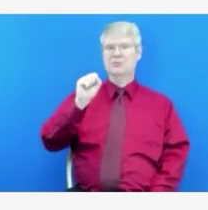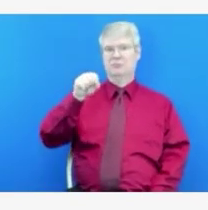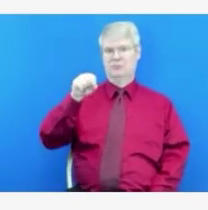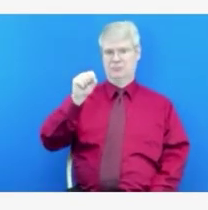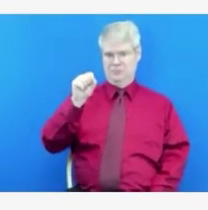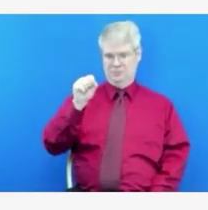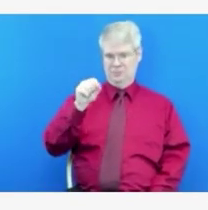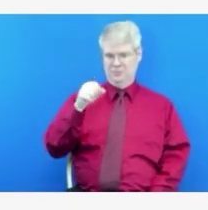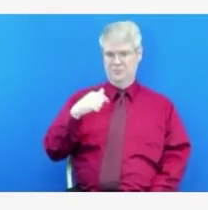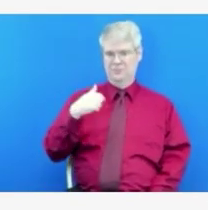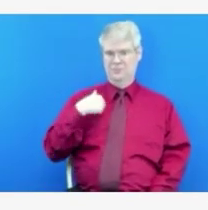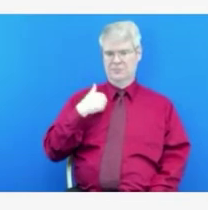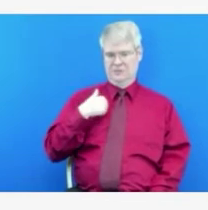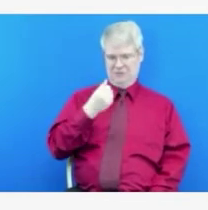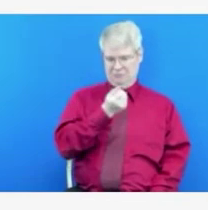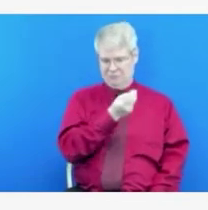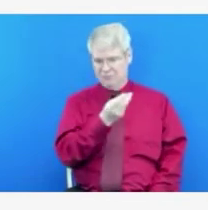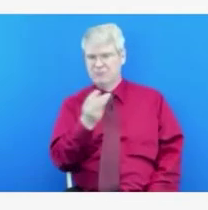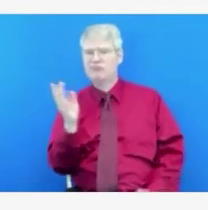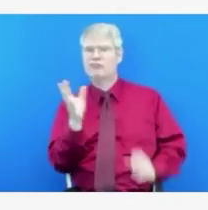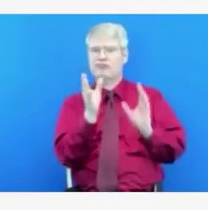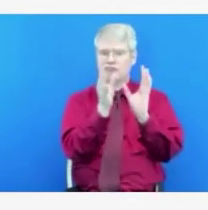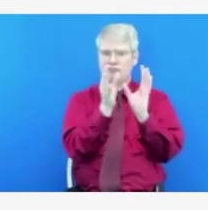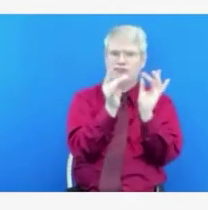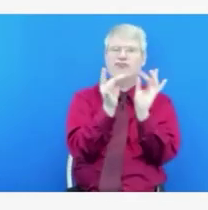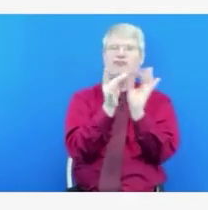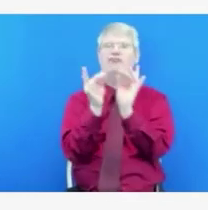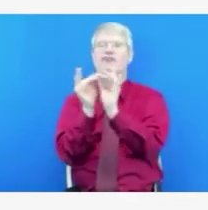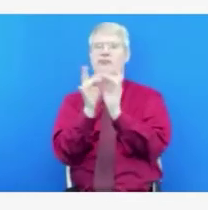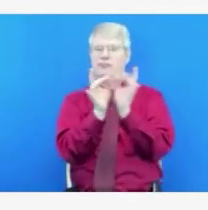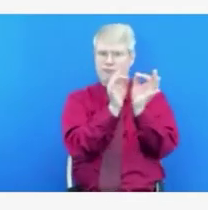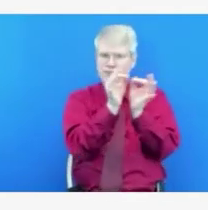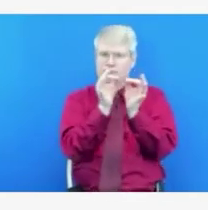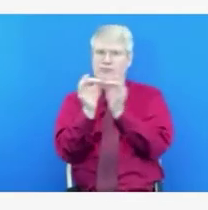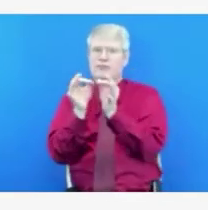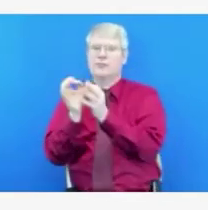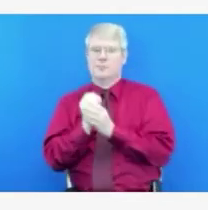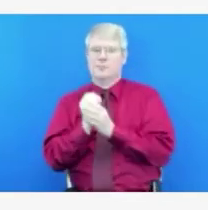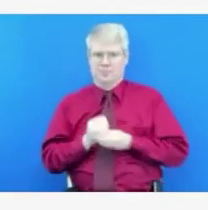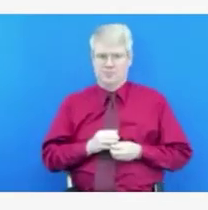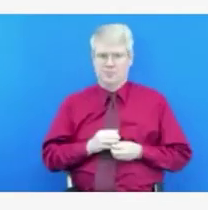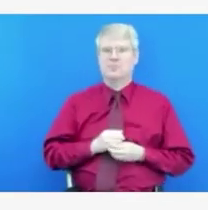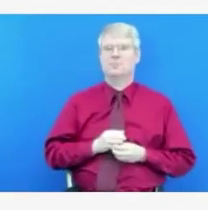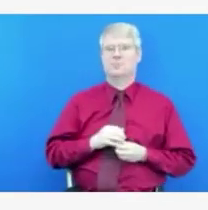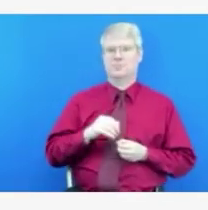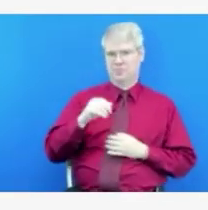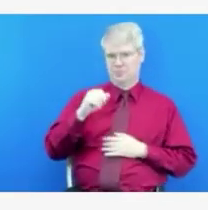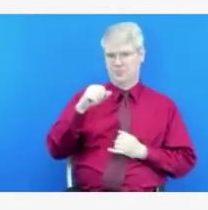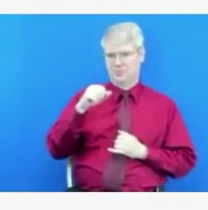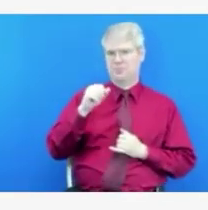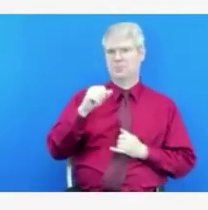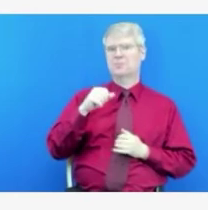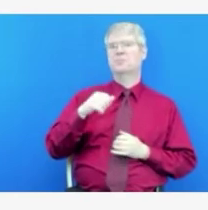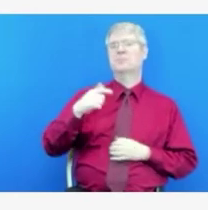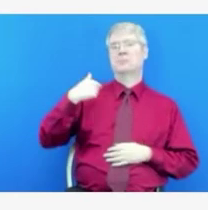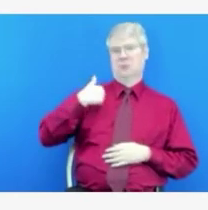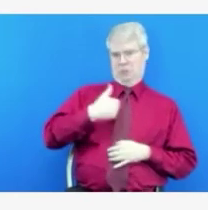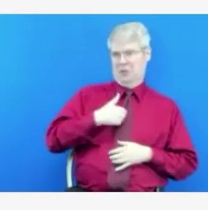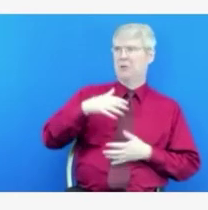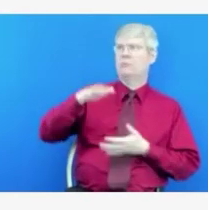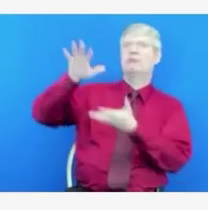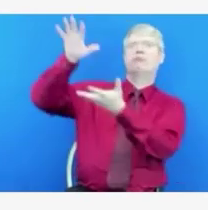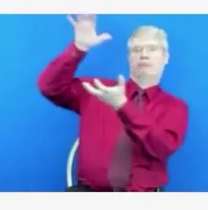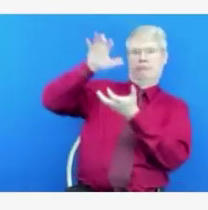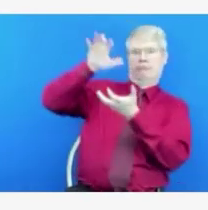is on our ongoing efforts to increase the use of monoclonal antibodies in the state. Certainly isn't going to get us out of this pandemic,